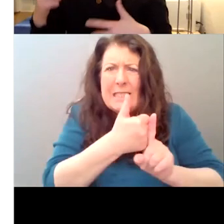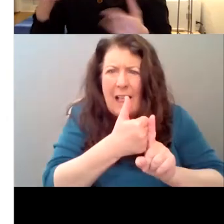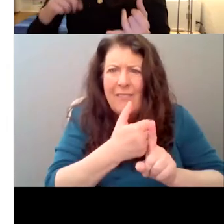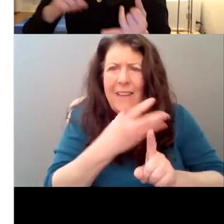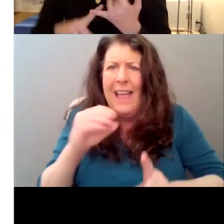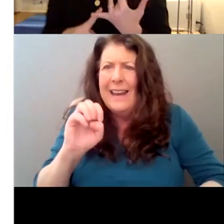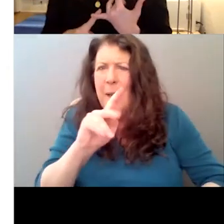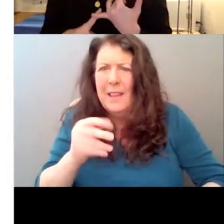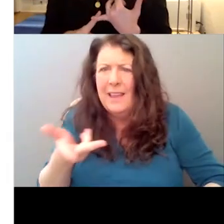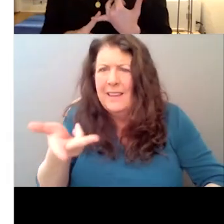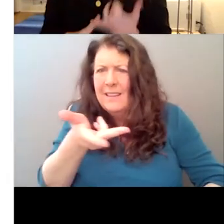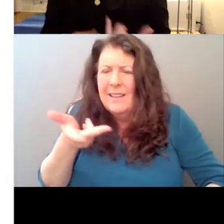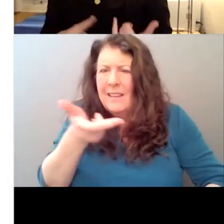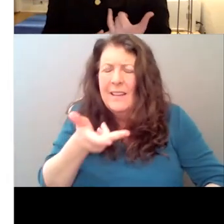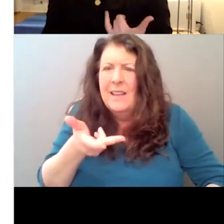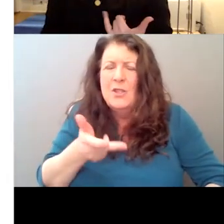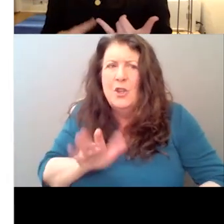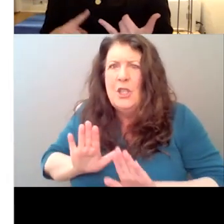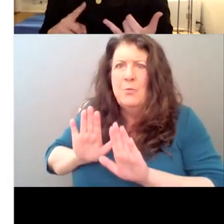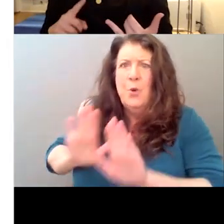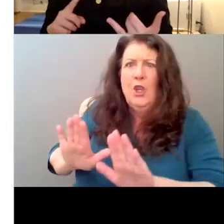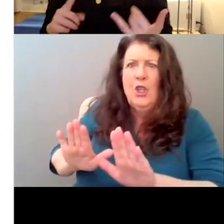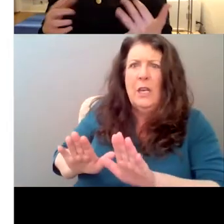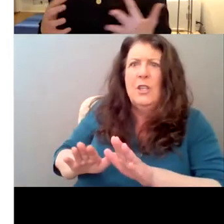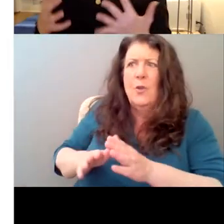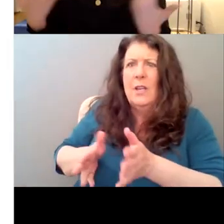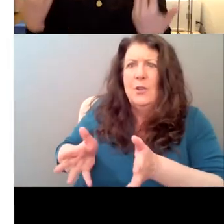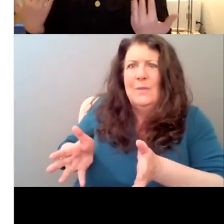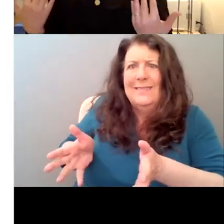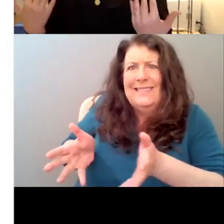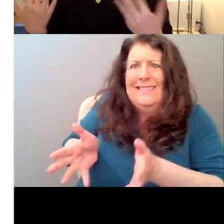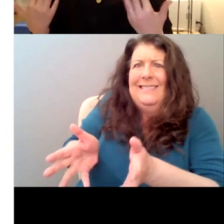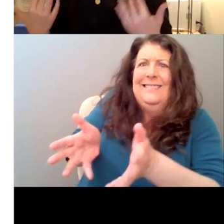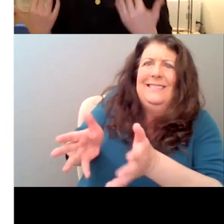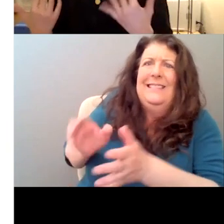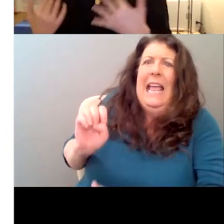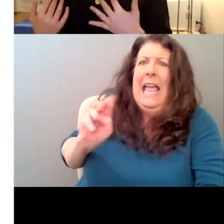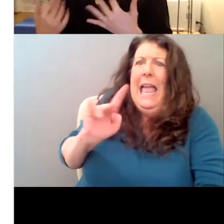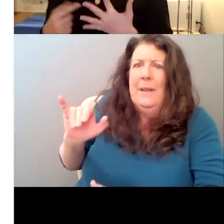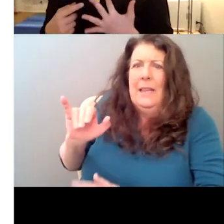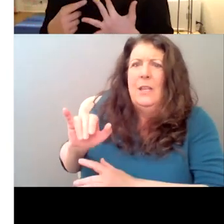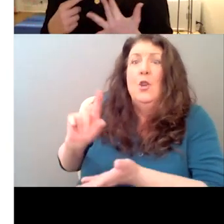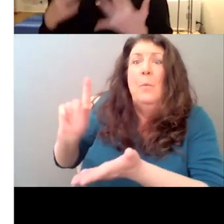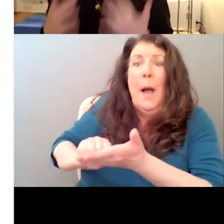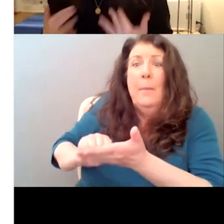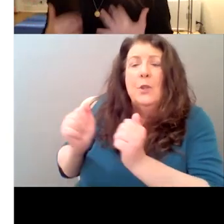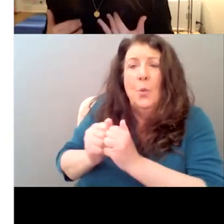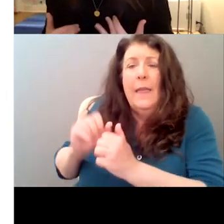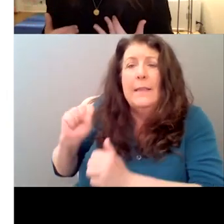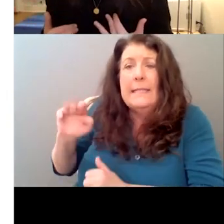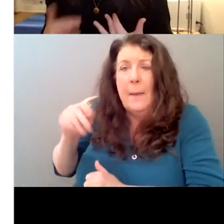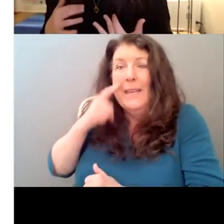both to publish with Sam because it will benefit, um, you know, Sue's social ambitions, but